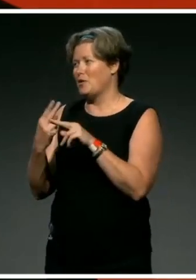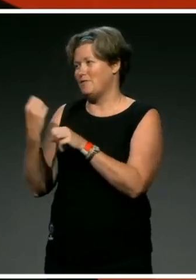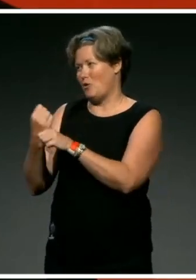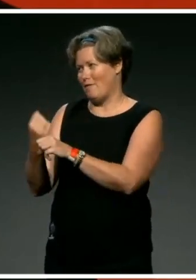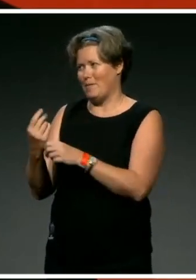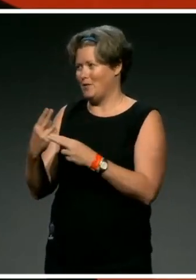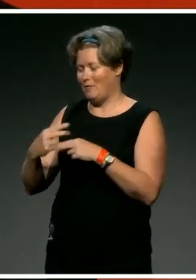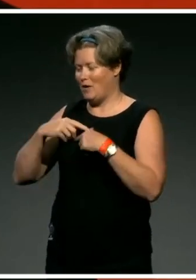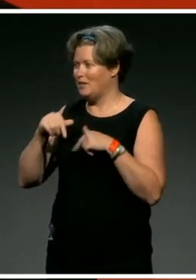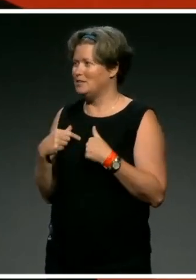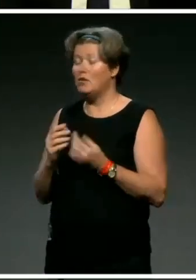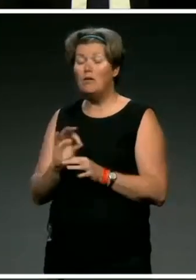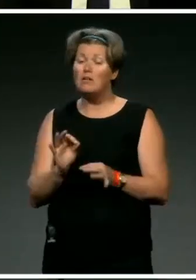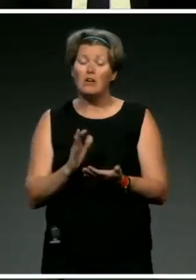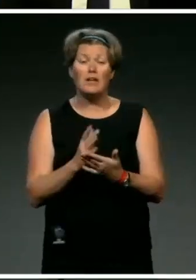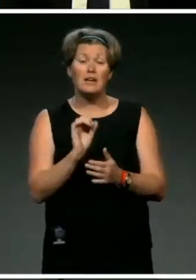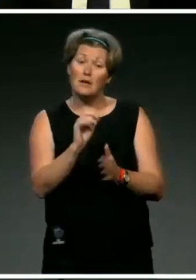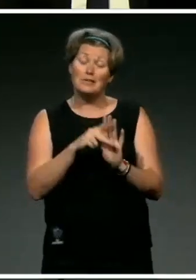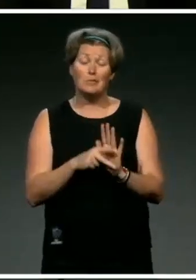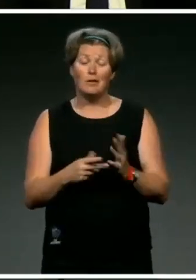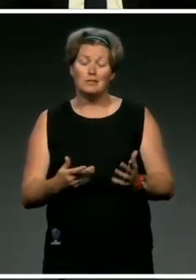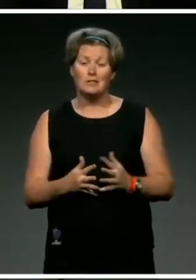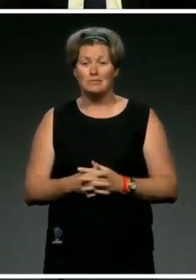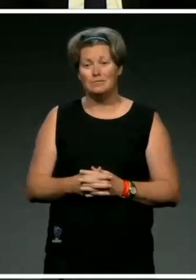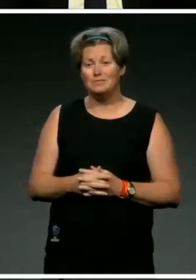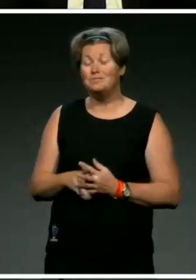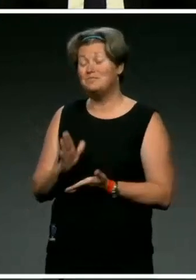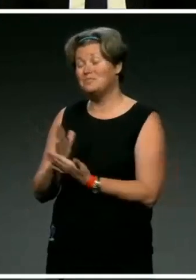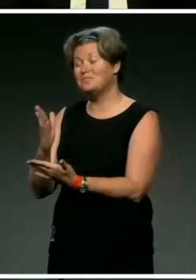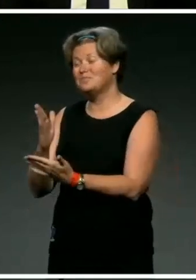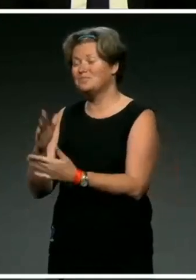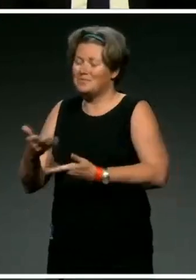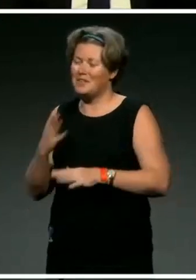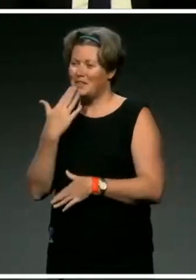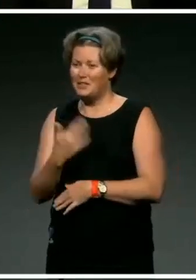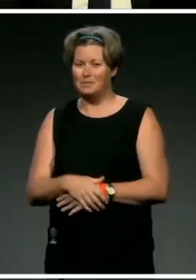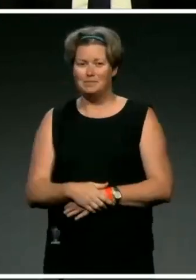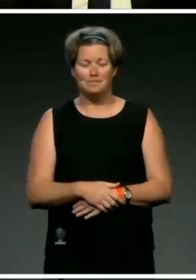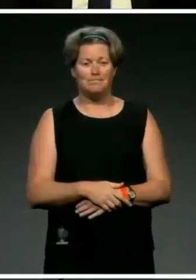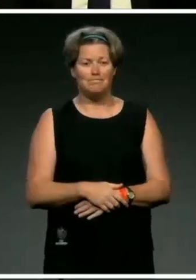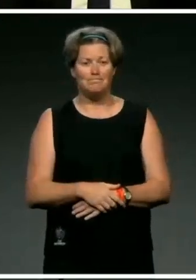us, of course. Not necessarily. It's your policy. Indeed. Anyway, thank you. Thank you.